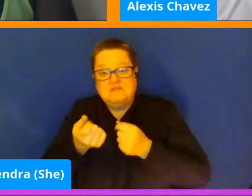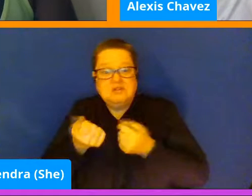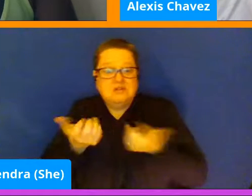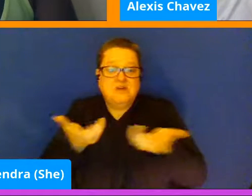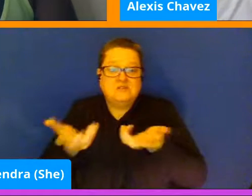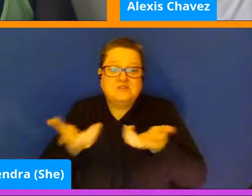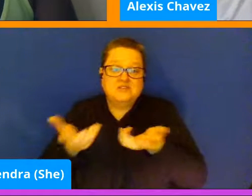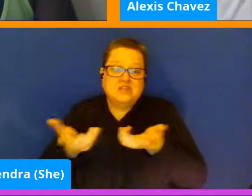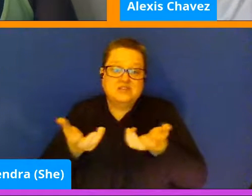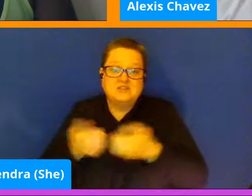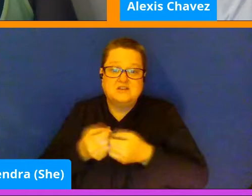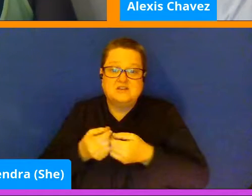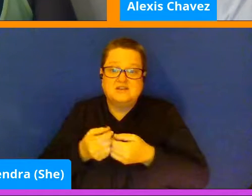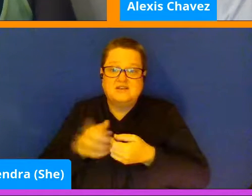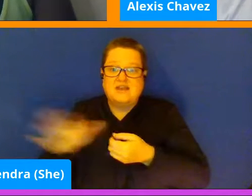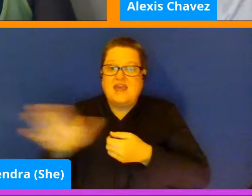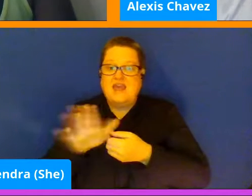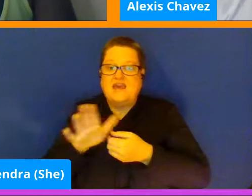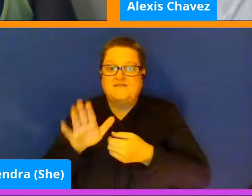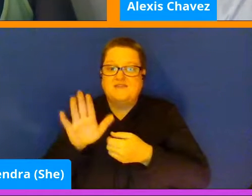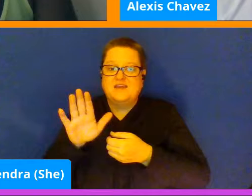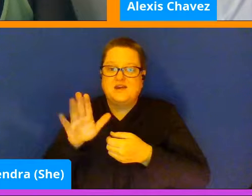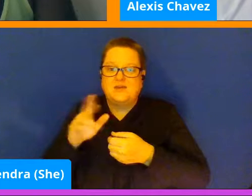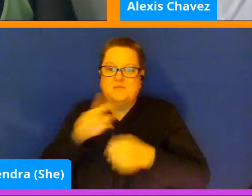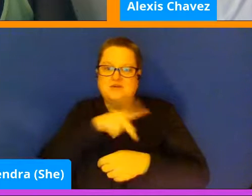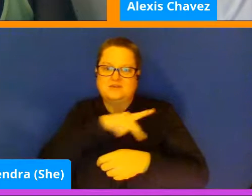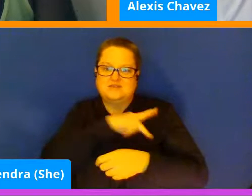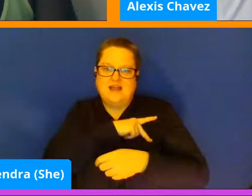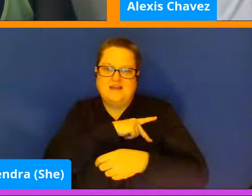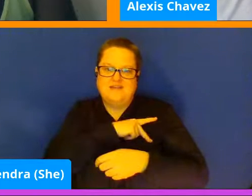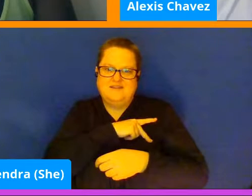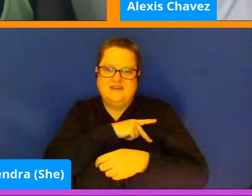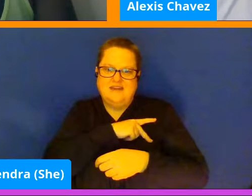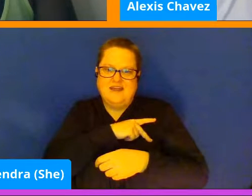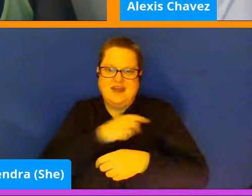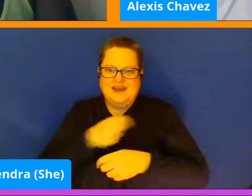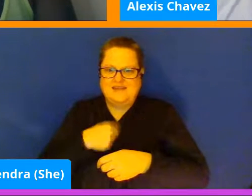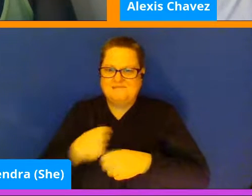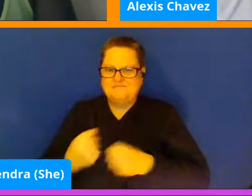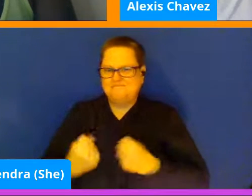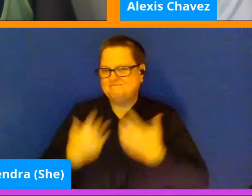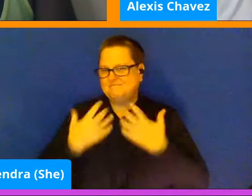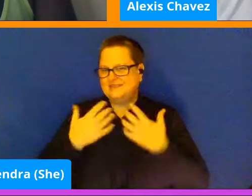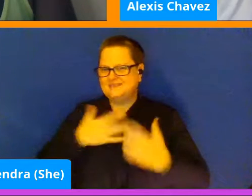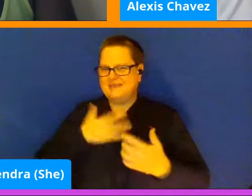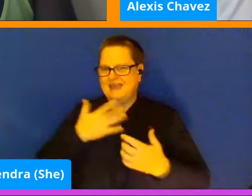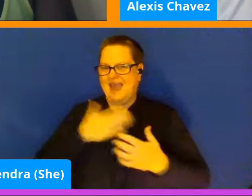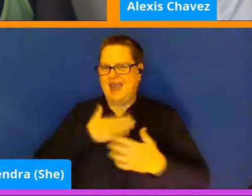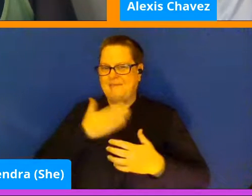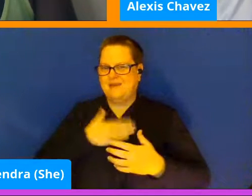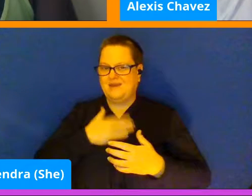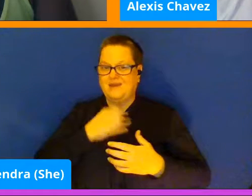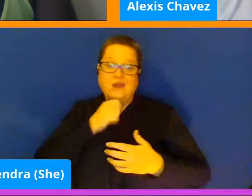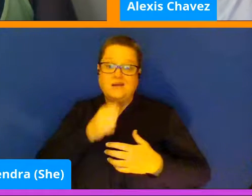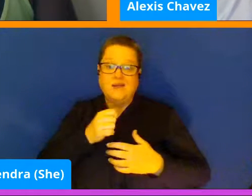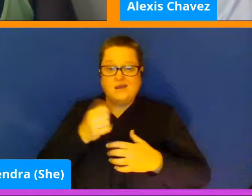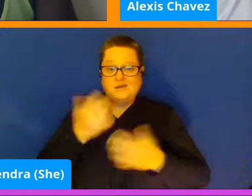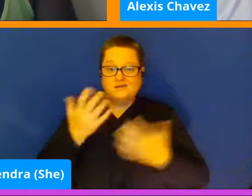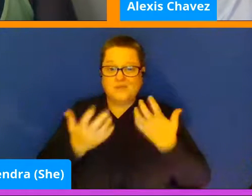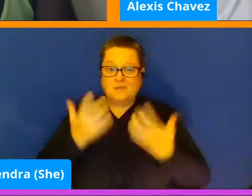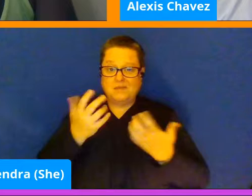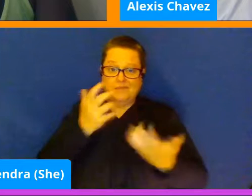They've got their own personalities and it always cheers me up to do so. May not look the same for you, but there's just